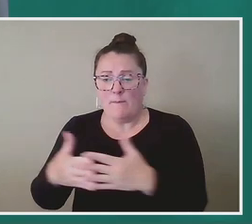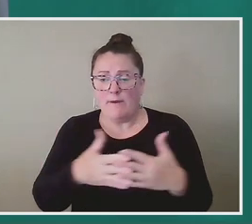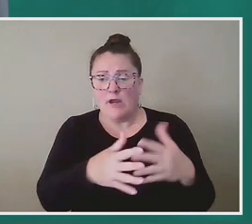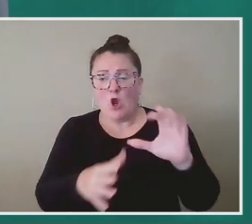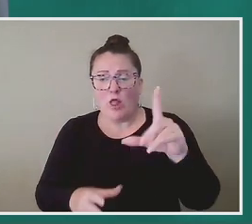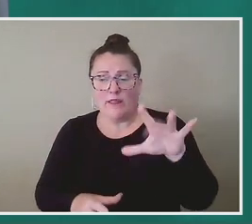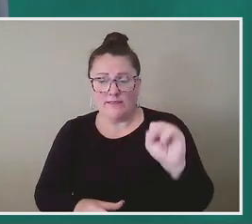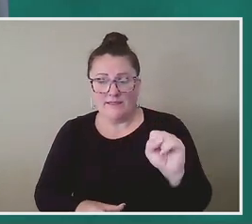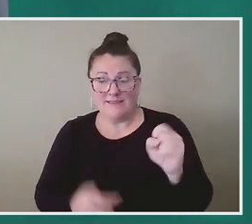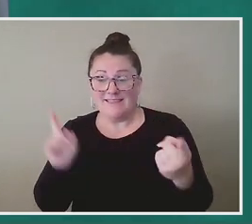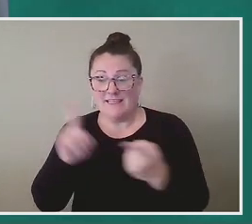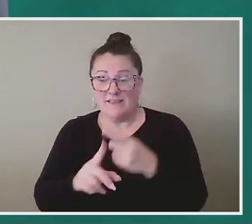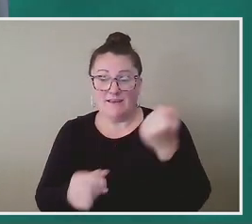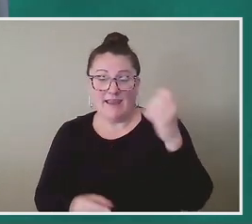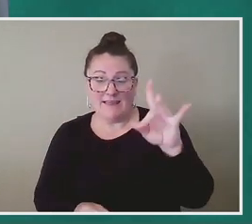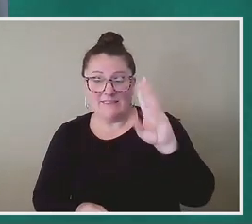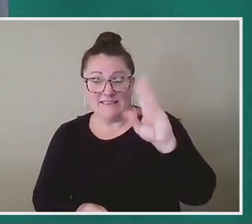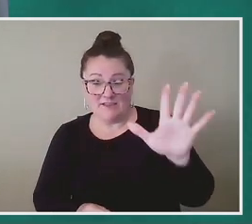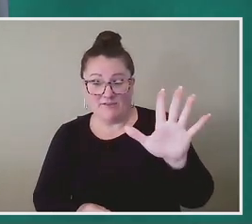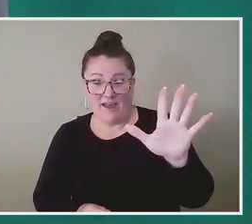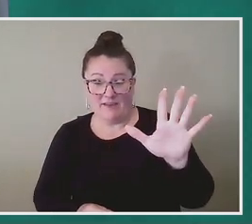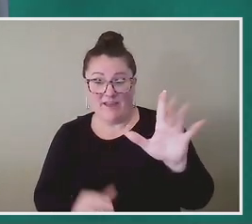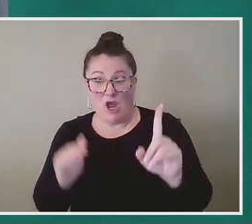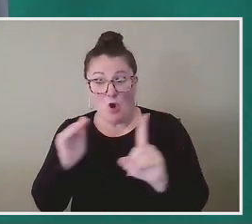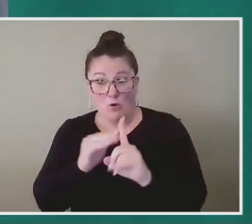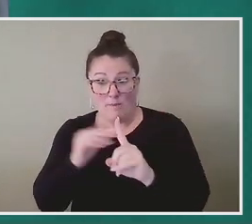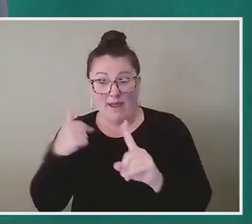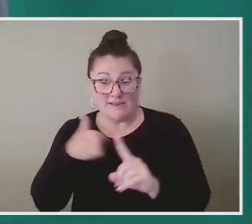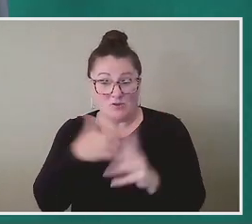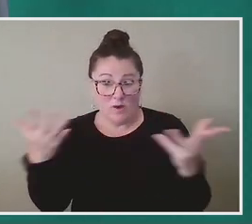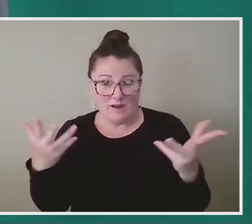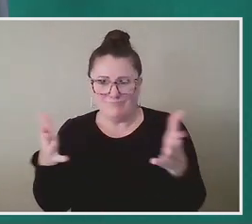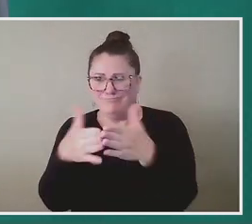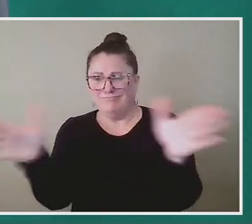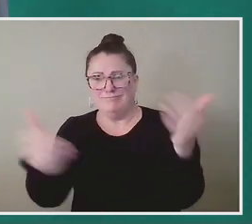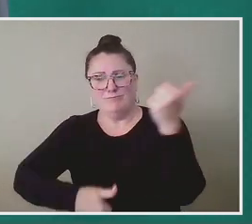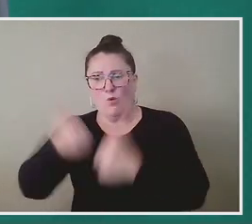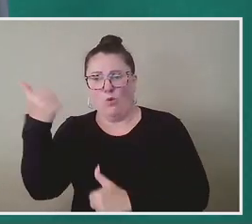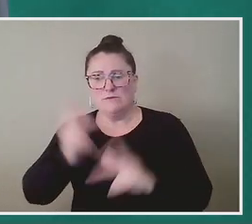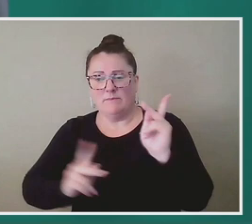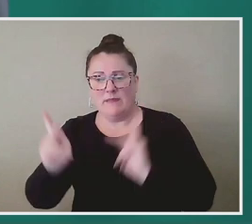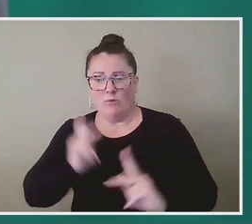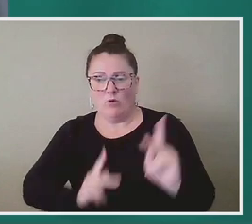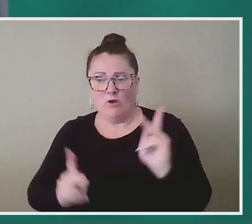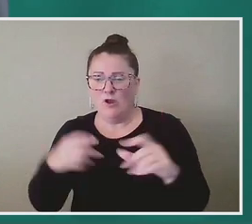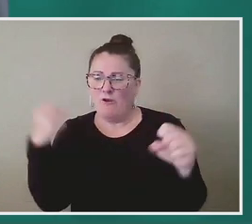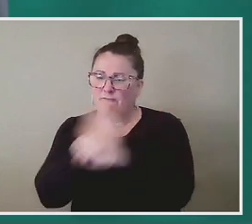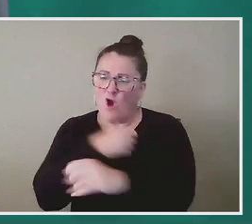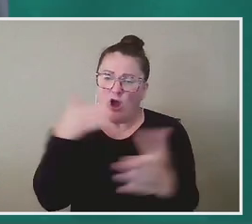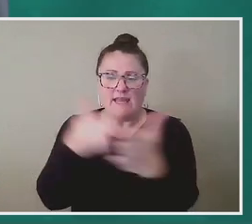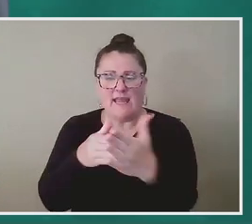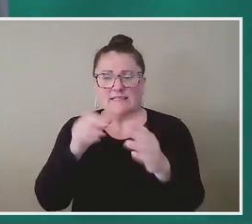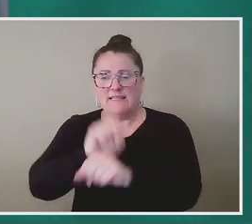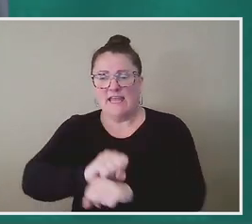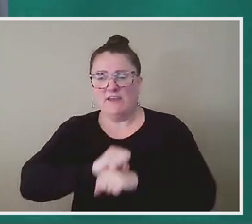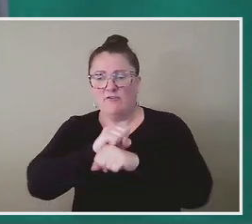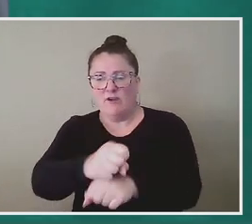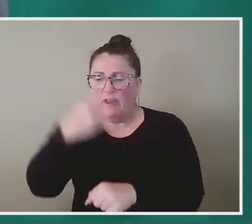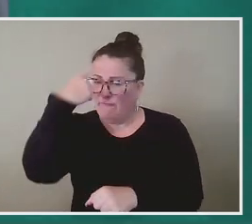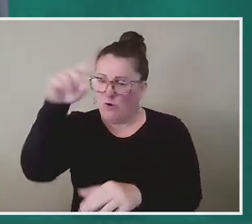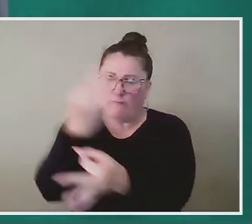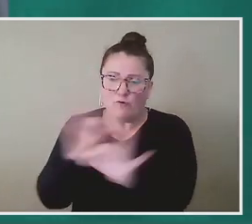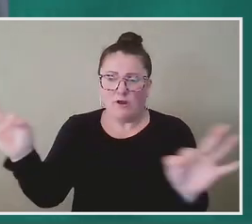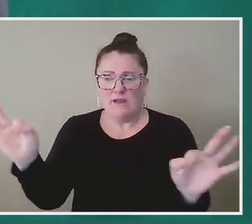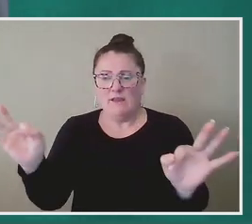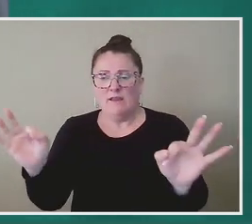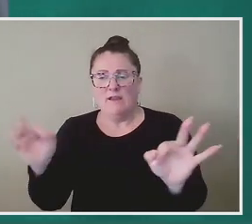until 1865. what that reminds us is that the vast majority of people who fought against slavery, who fought for freedom, fought for